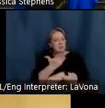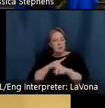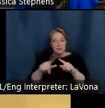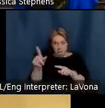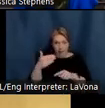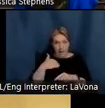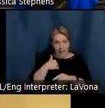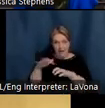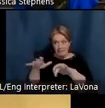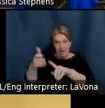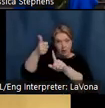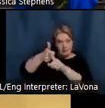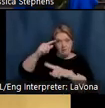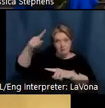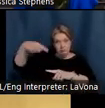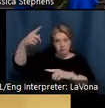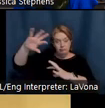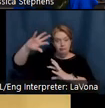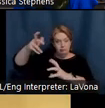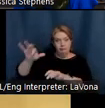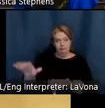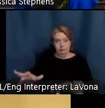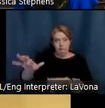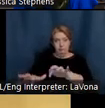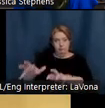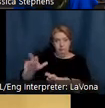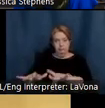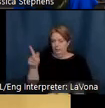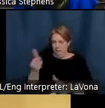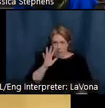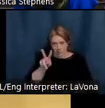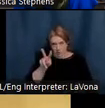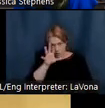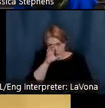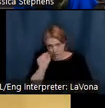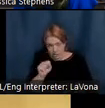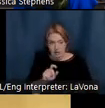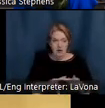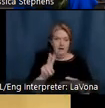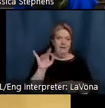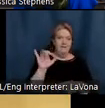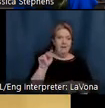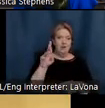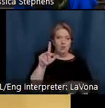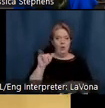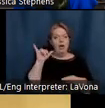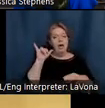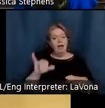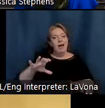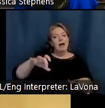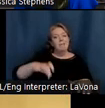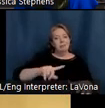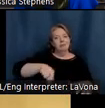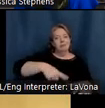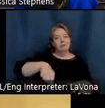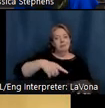piano and the Victrola spread quickly, and families would drive up in their farm wagons and ask to listen to the music.